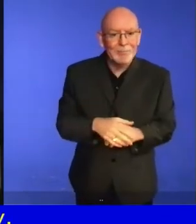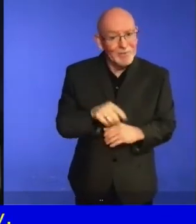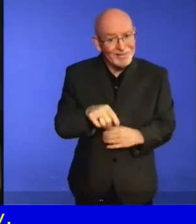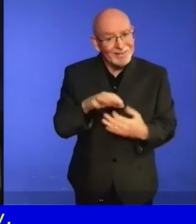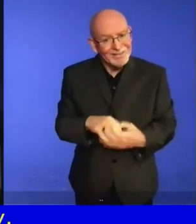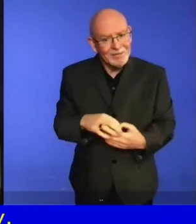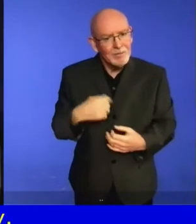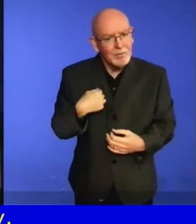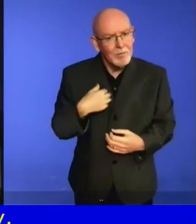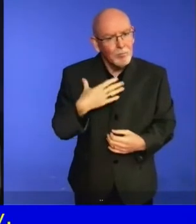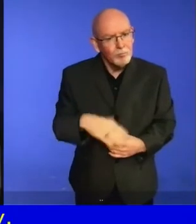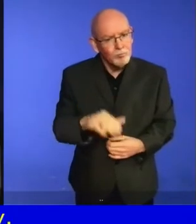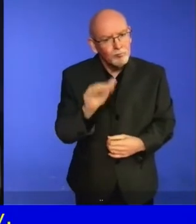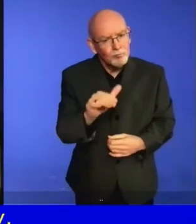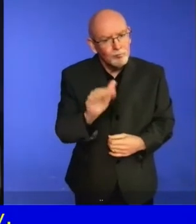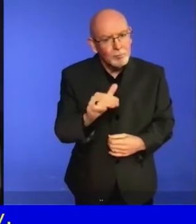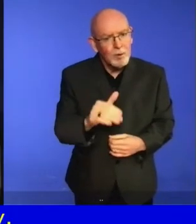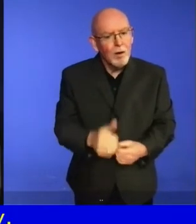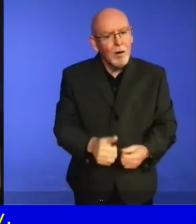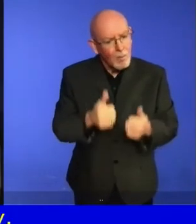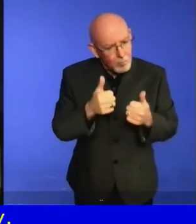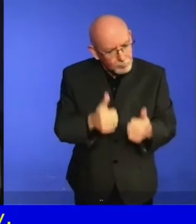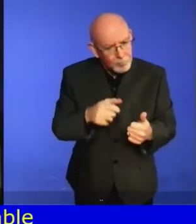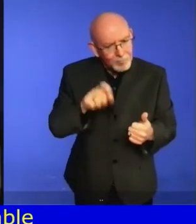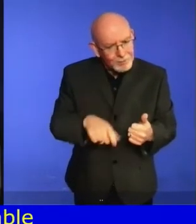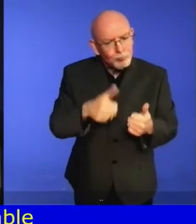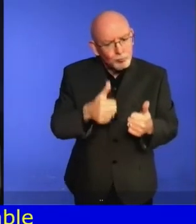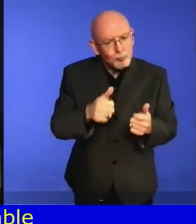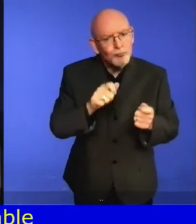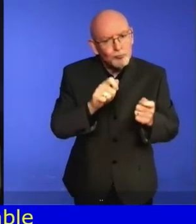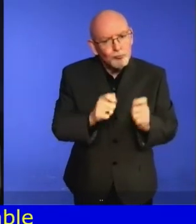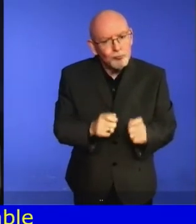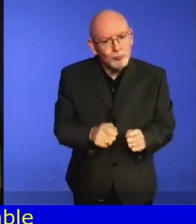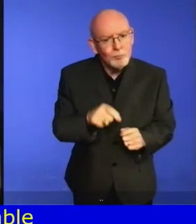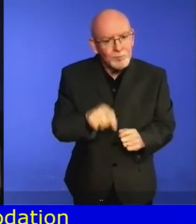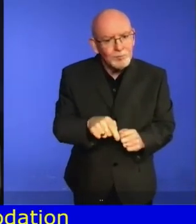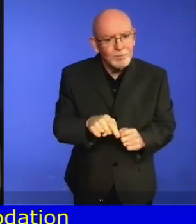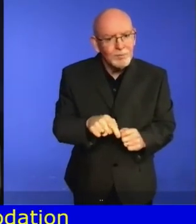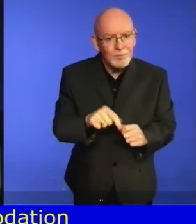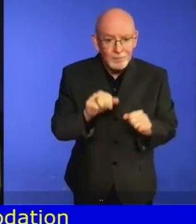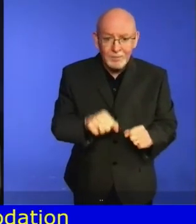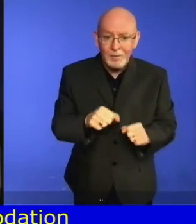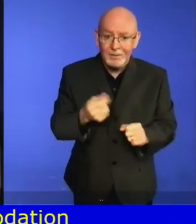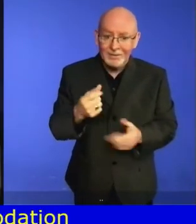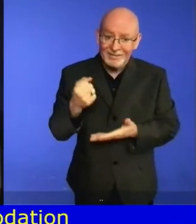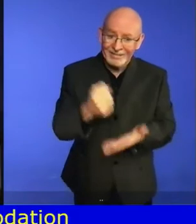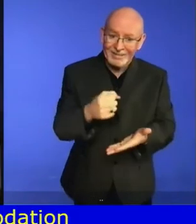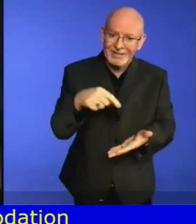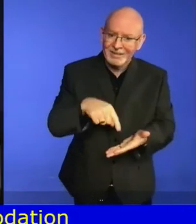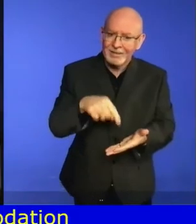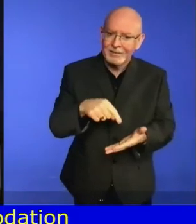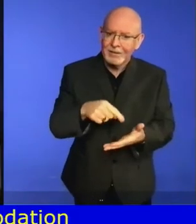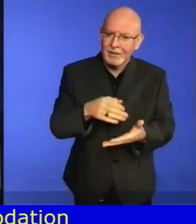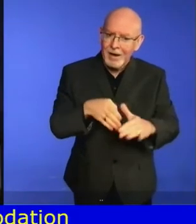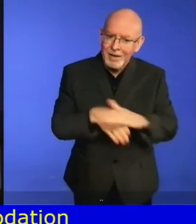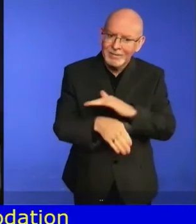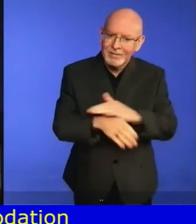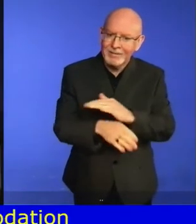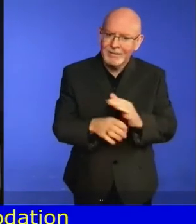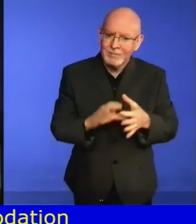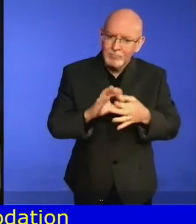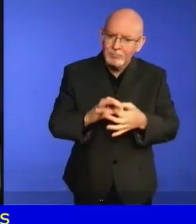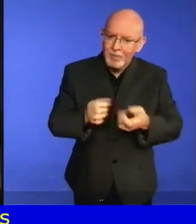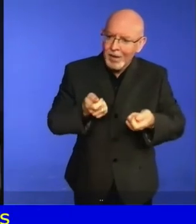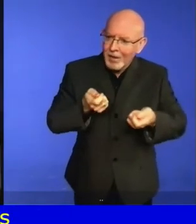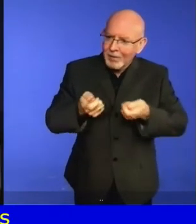administrative procedures for the effective participation of persons with disabilities as required. Next, I will